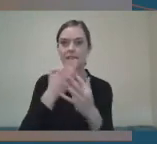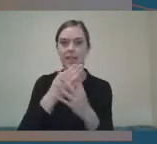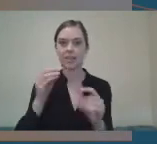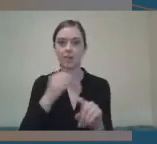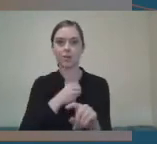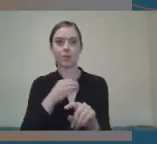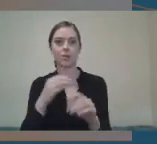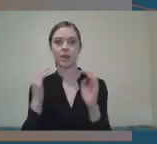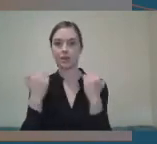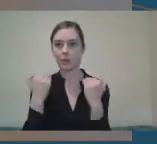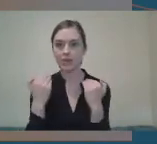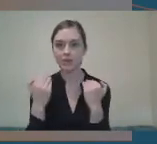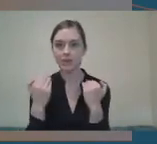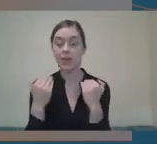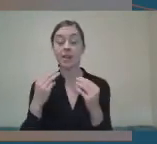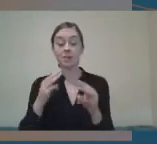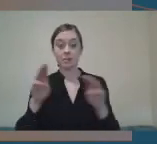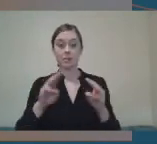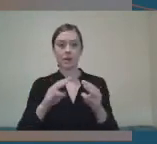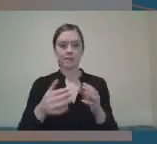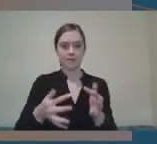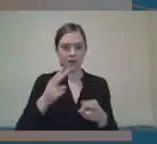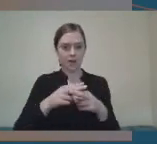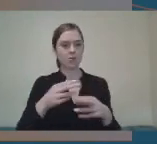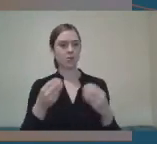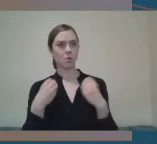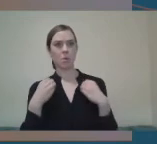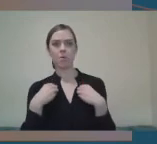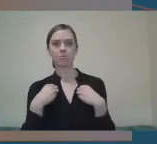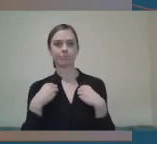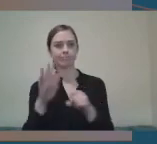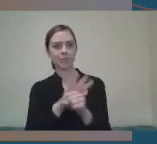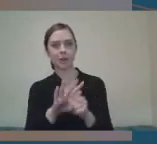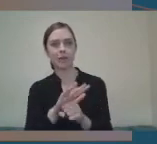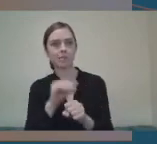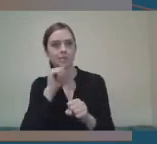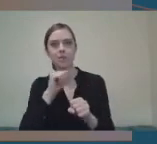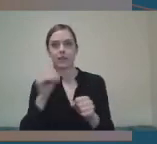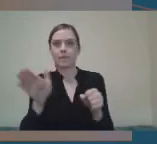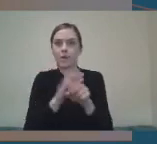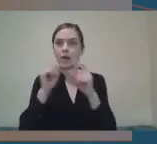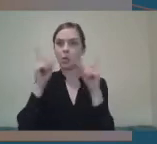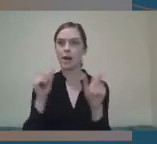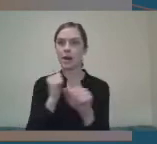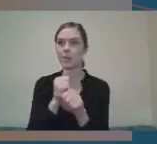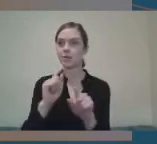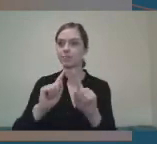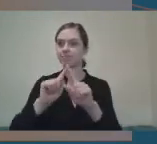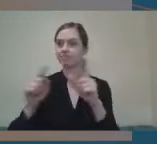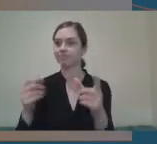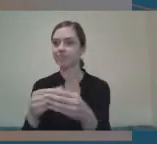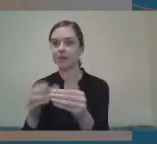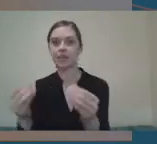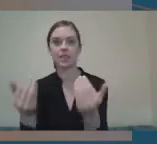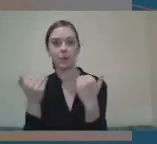their own environment and their natural environment in which they live and maybe haven't been fully aware of what's available to them on their doorstep. And so,